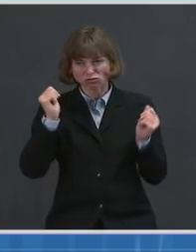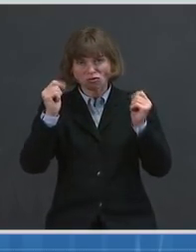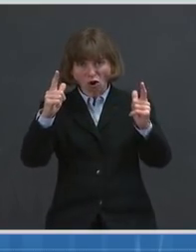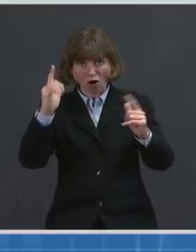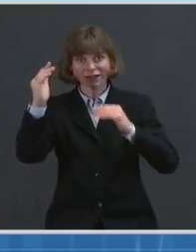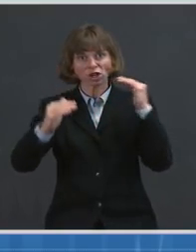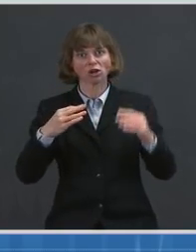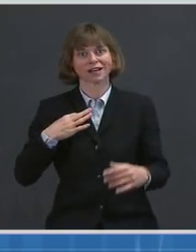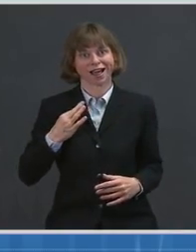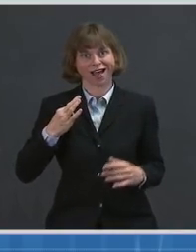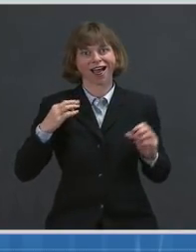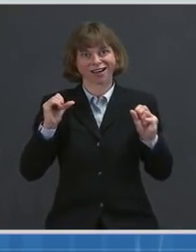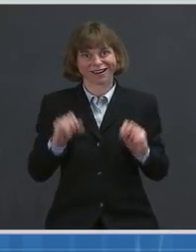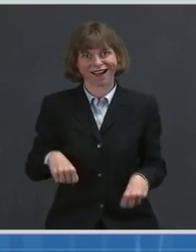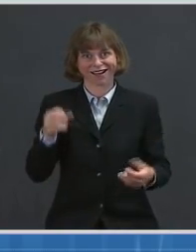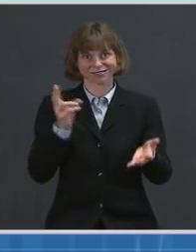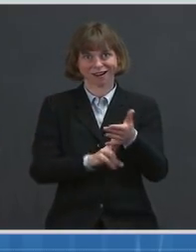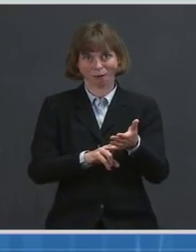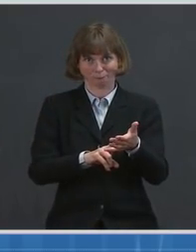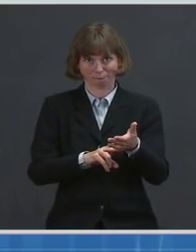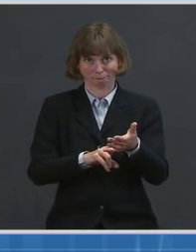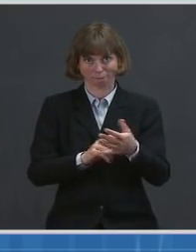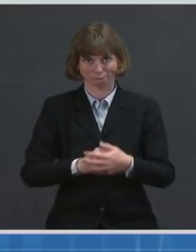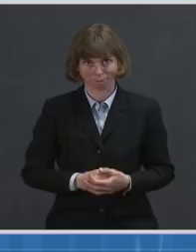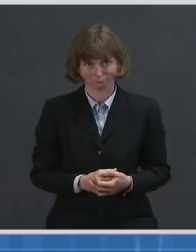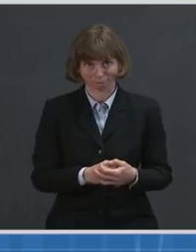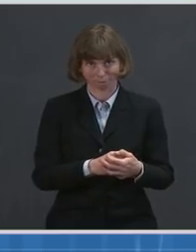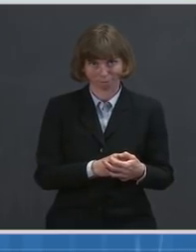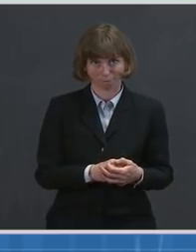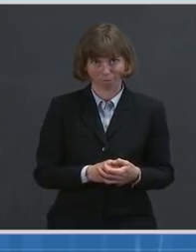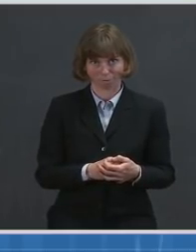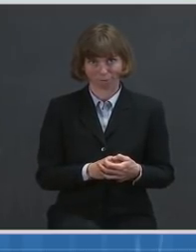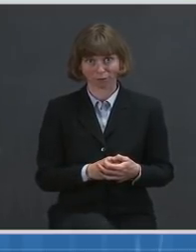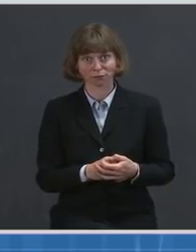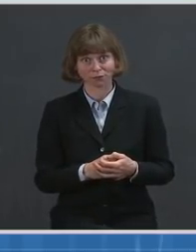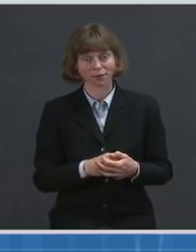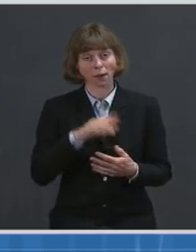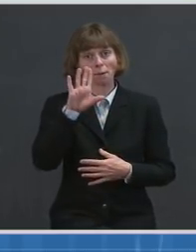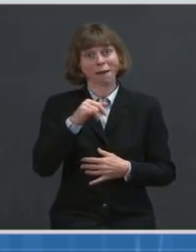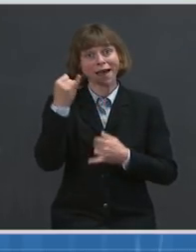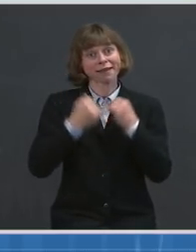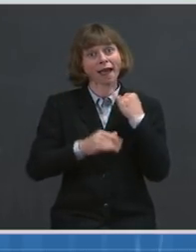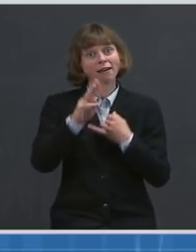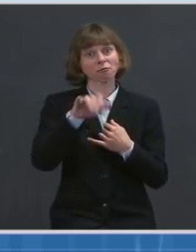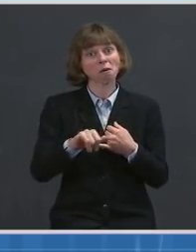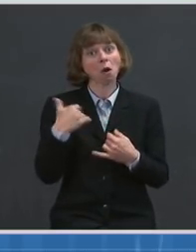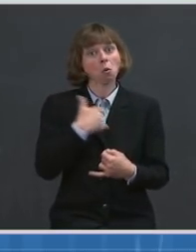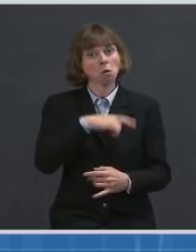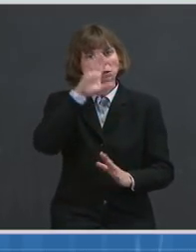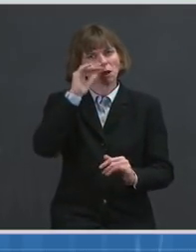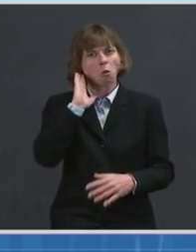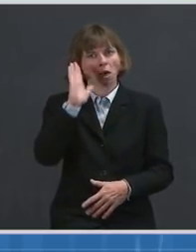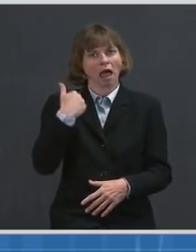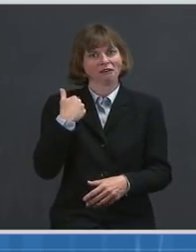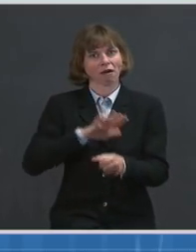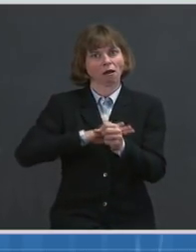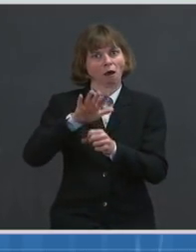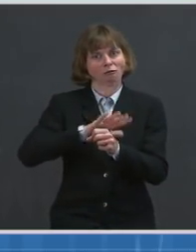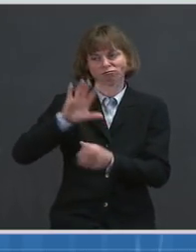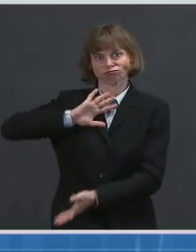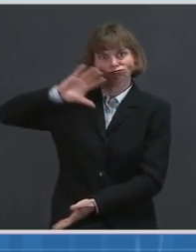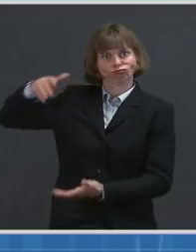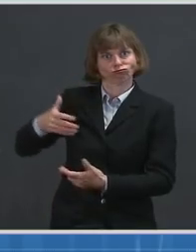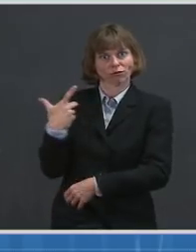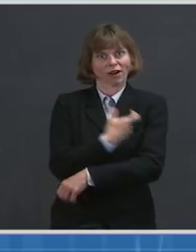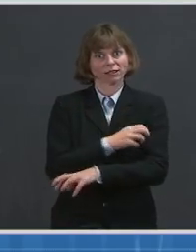to get the shot. And by the end of May, we expect to have enough vaccine supply available for all adults